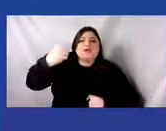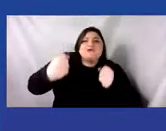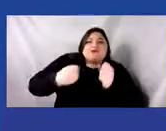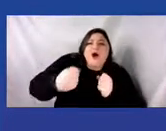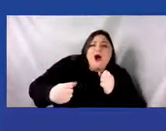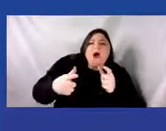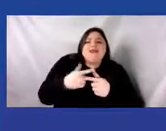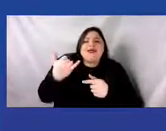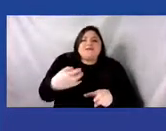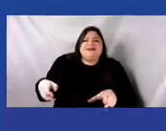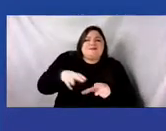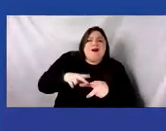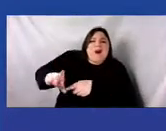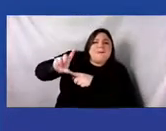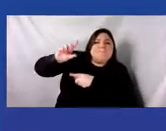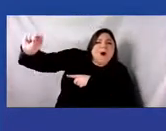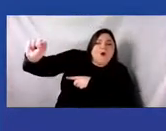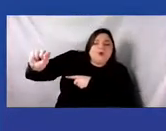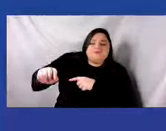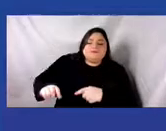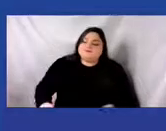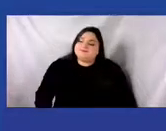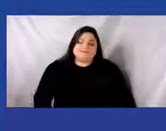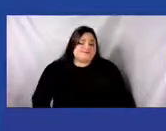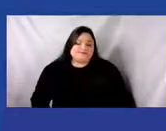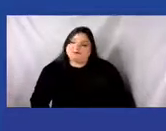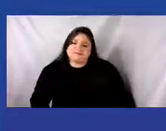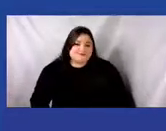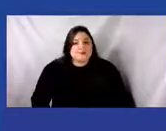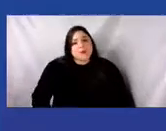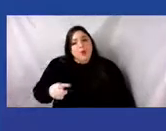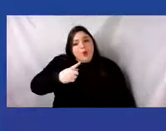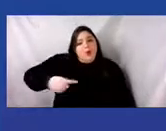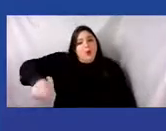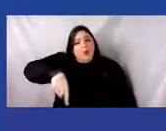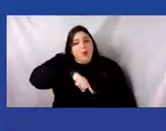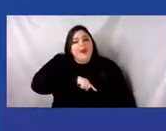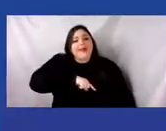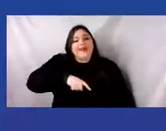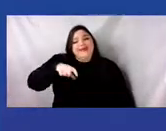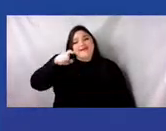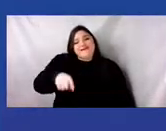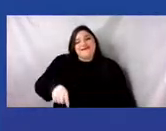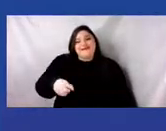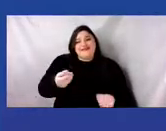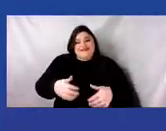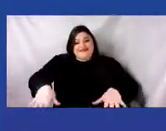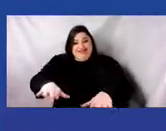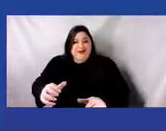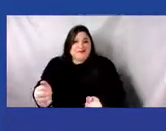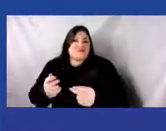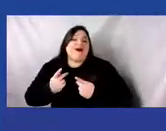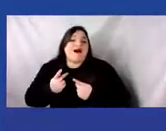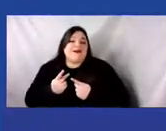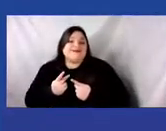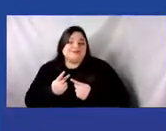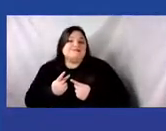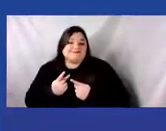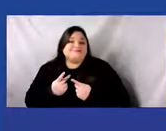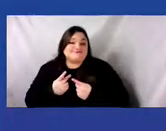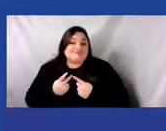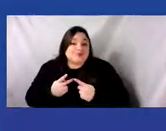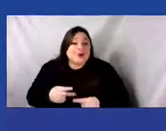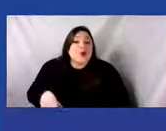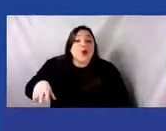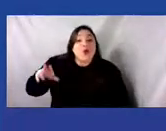We need the thing, a.k.a. our mother, our home, back. Even the American government prosecutes